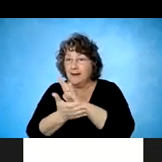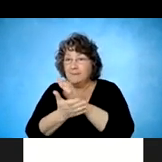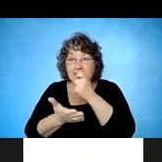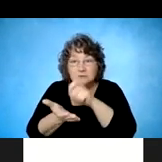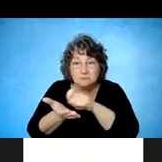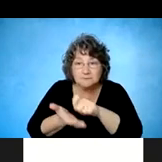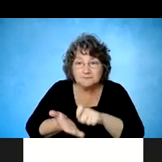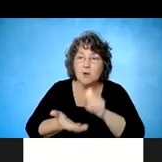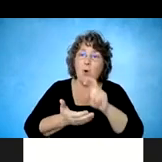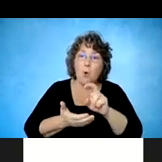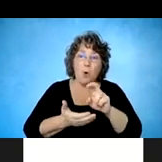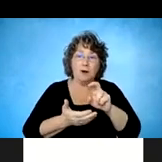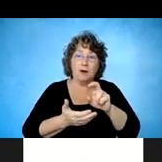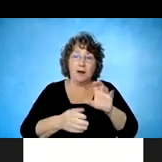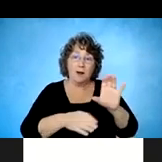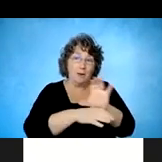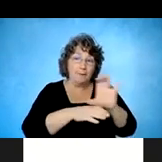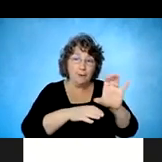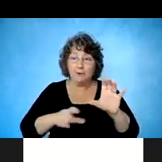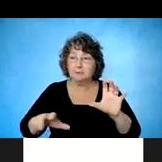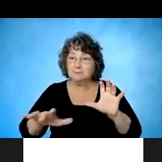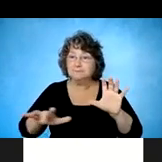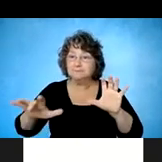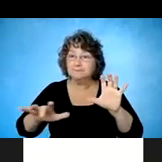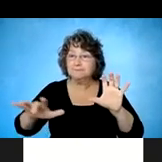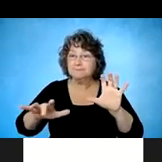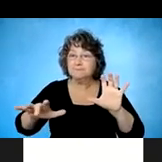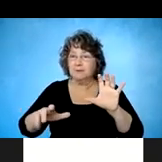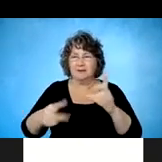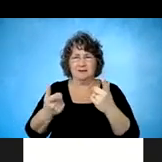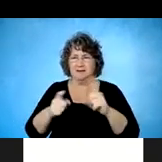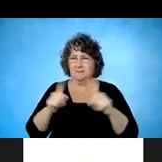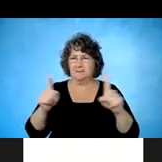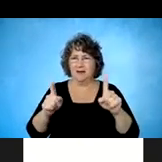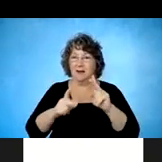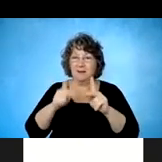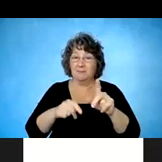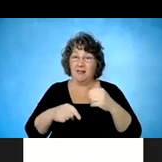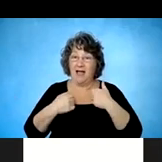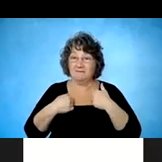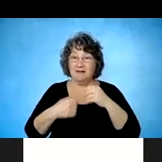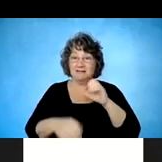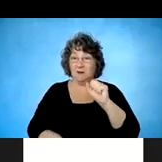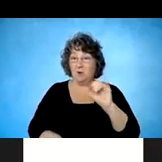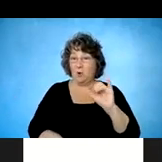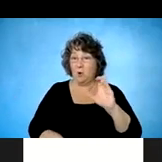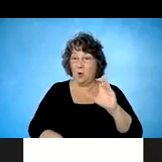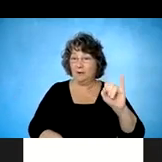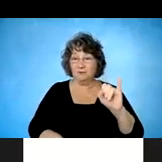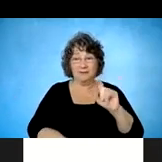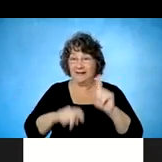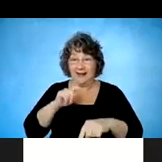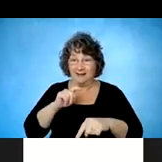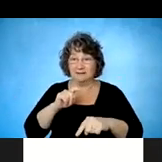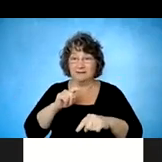people with spinal cord injury can't initially do that. There aren't good screening tests. People think that the CT or their MRI is ways to determine